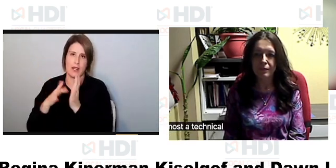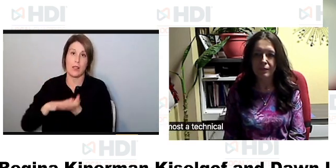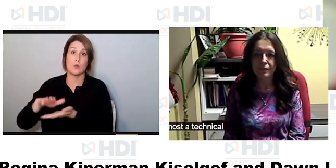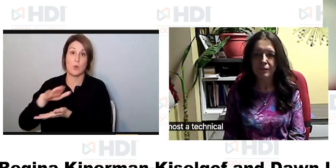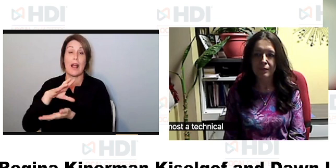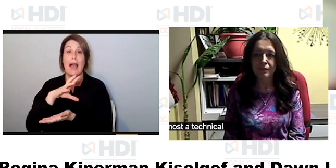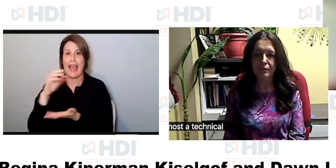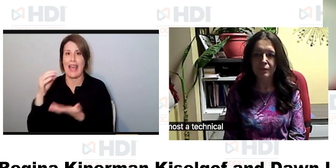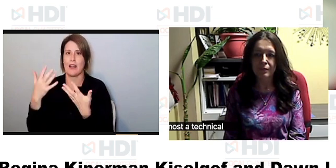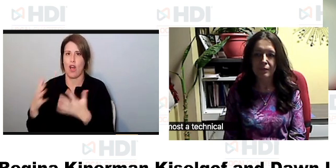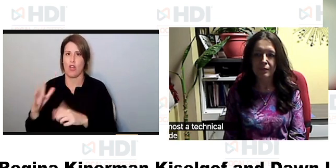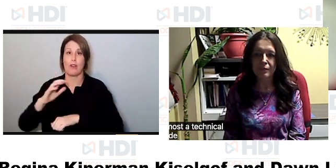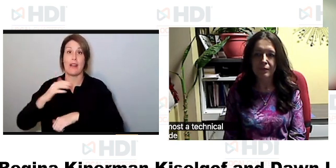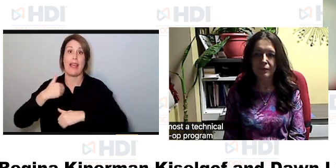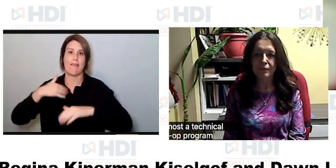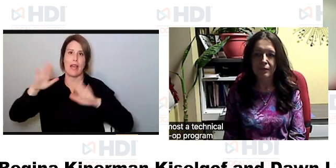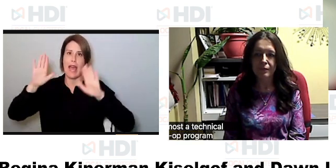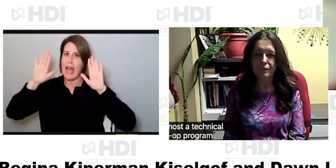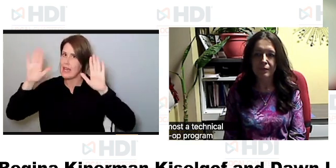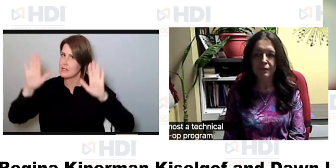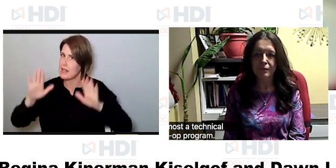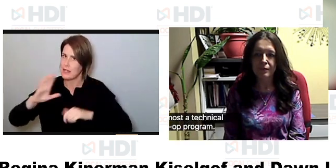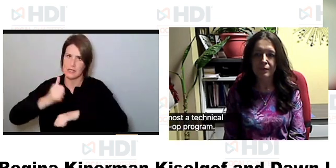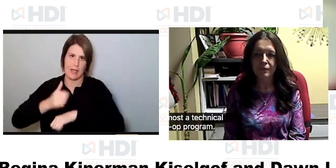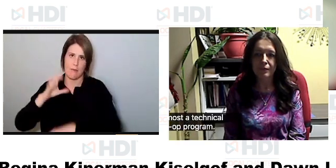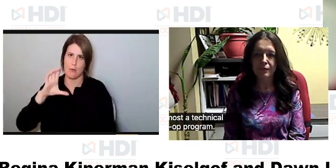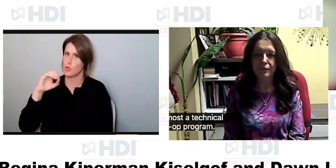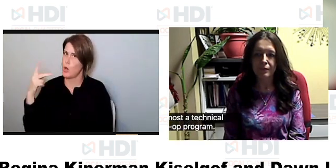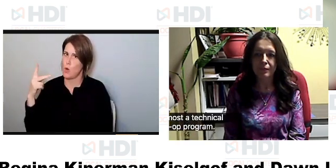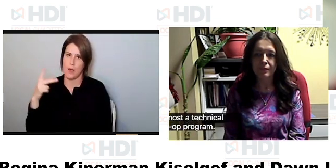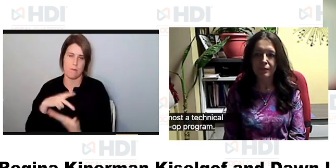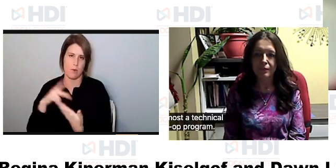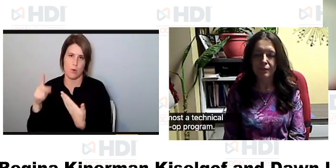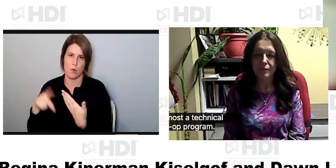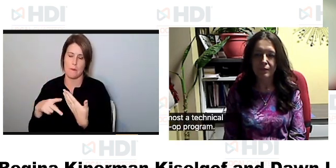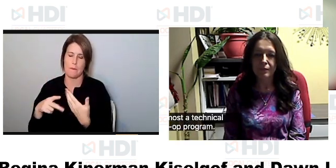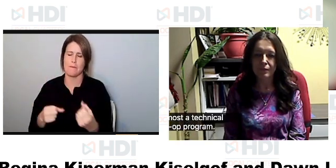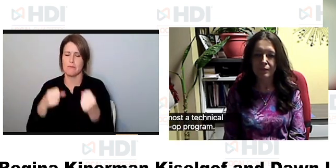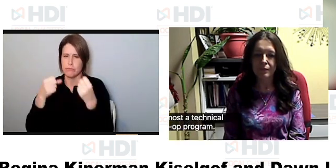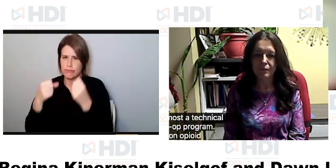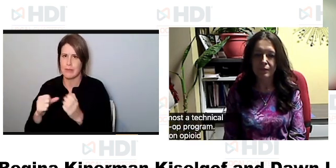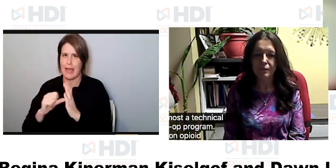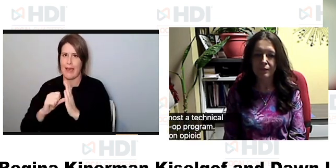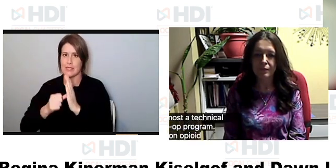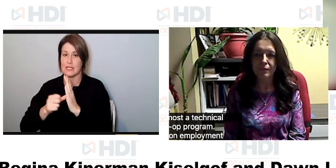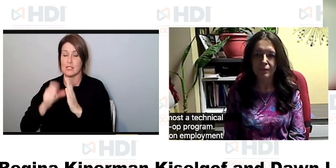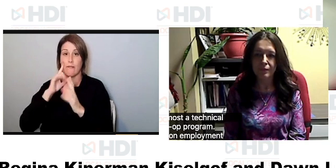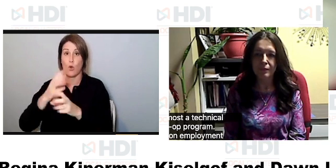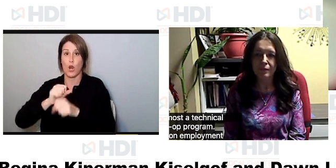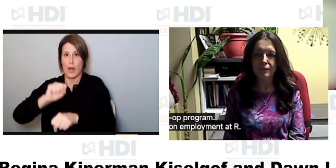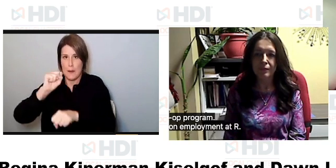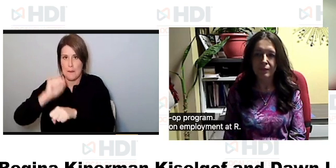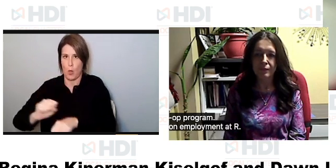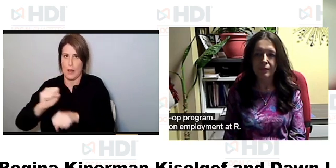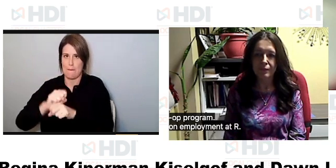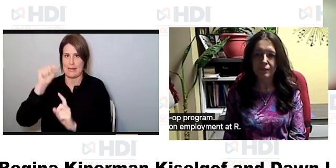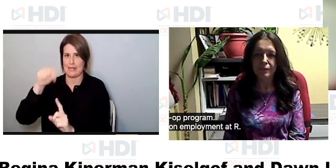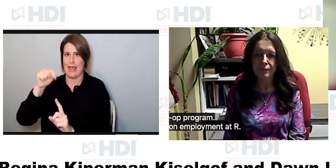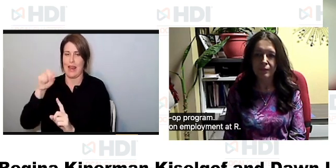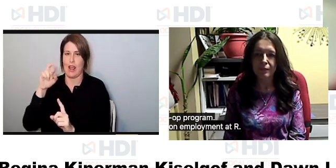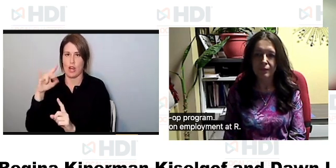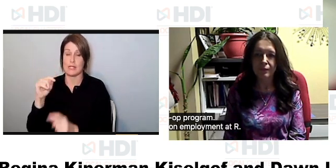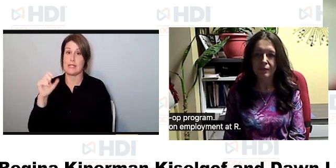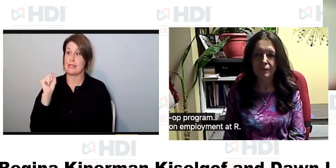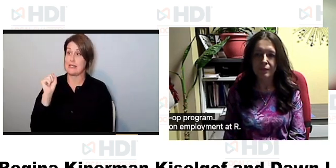established co-op program there was a huge emphasis on employment at rit stem